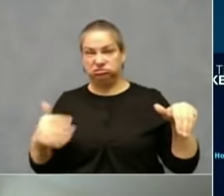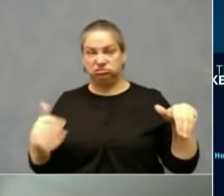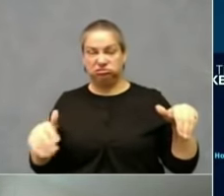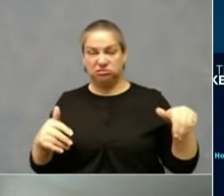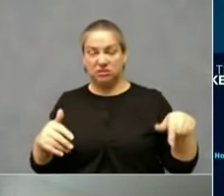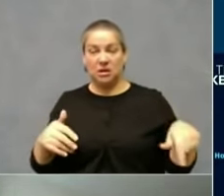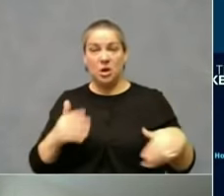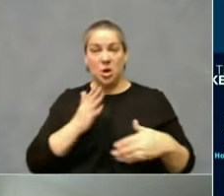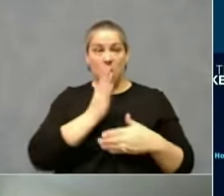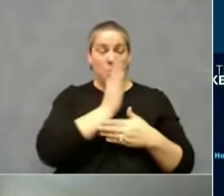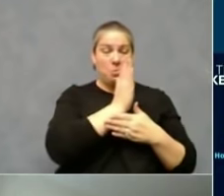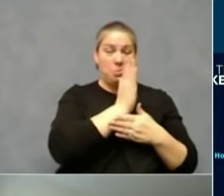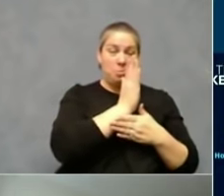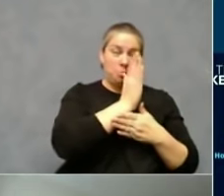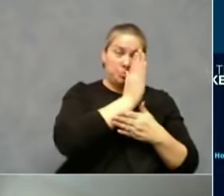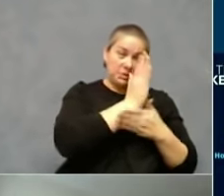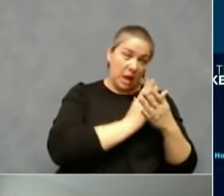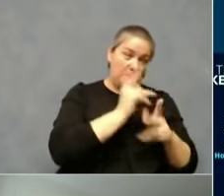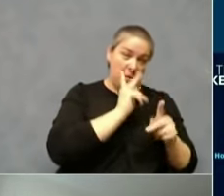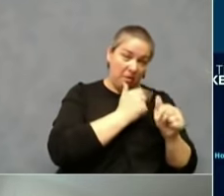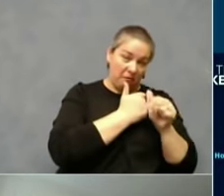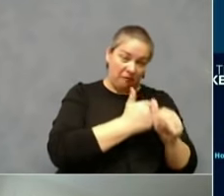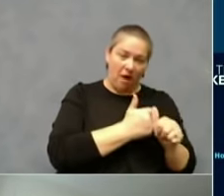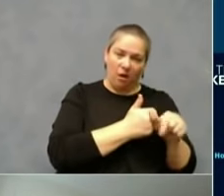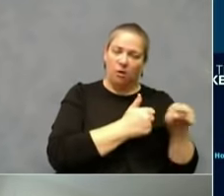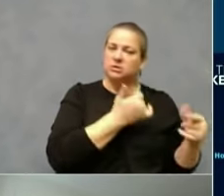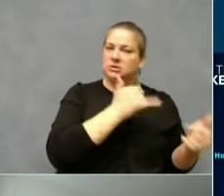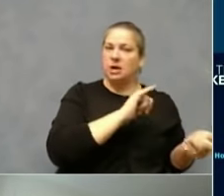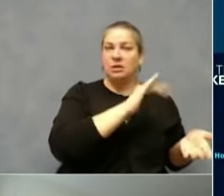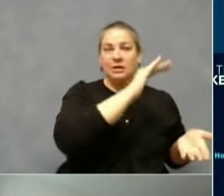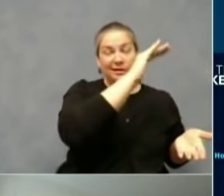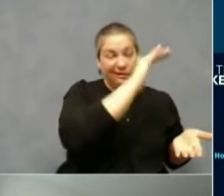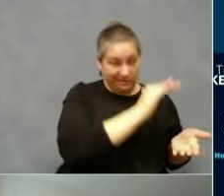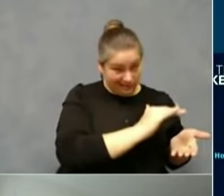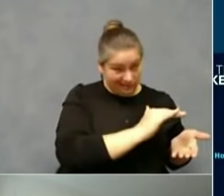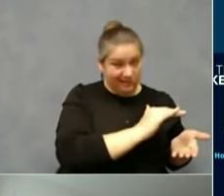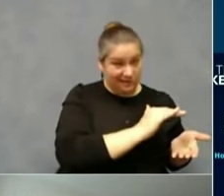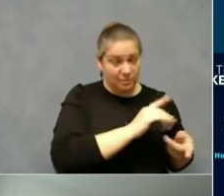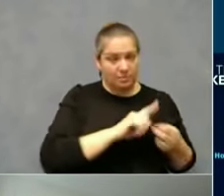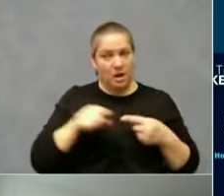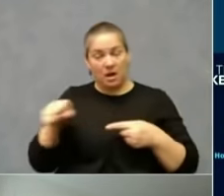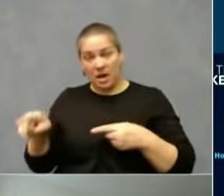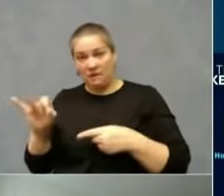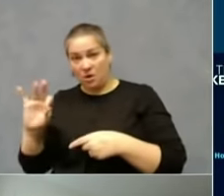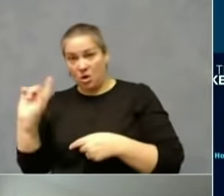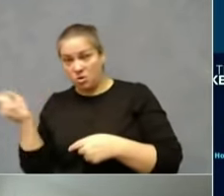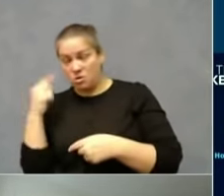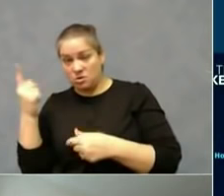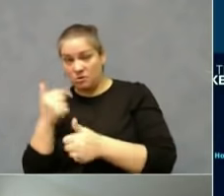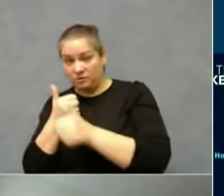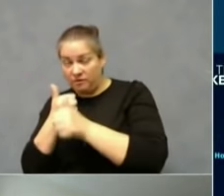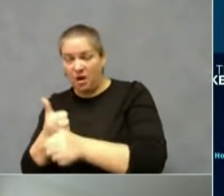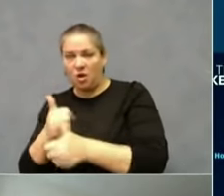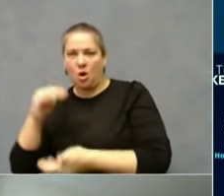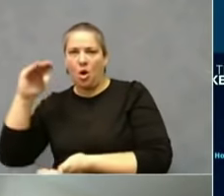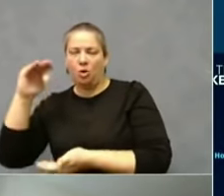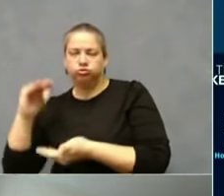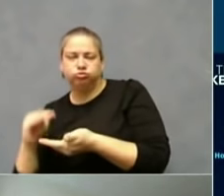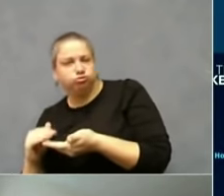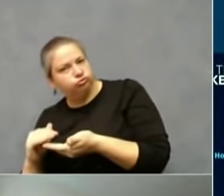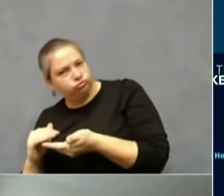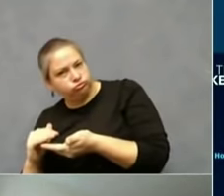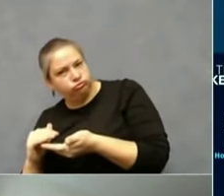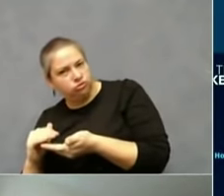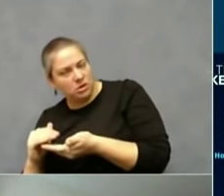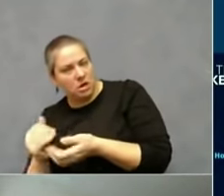see that there are substantial drop-offs in how many people are going to be admitted to the hospital. I